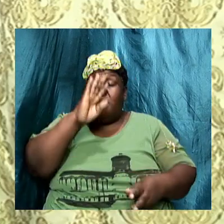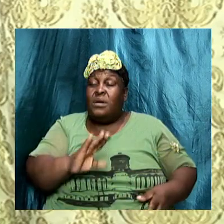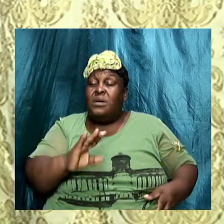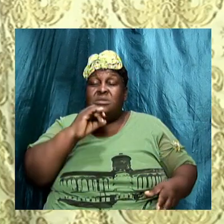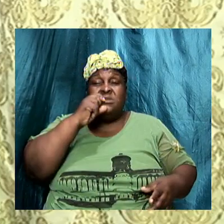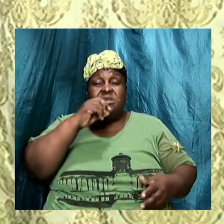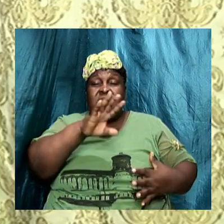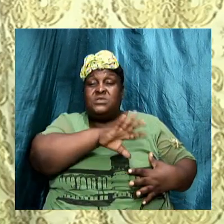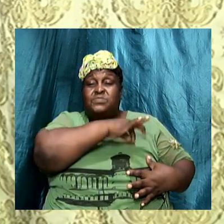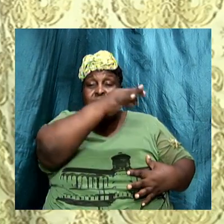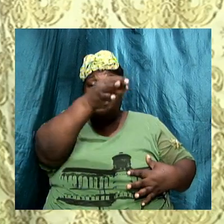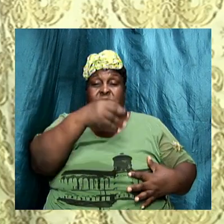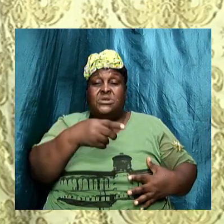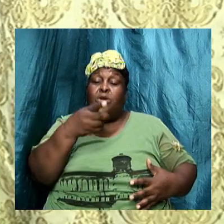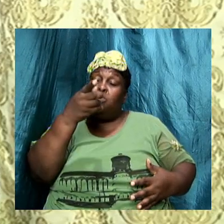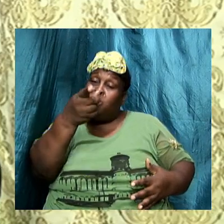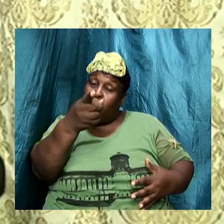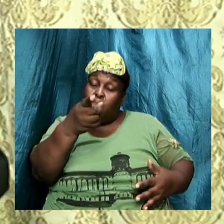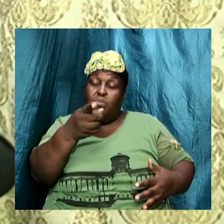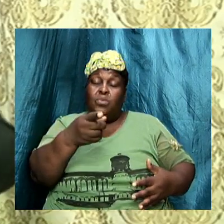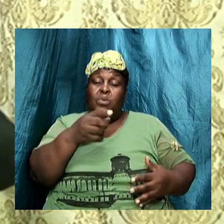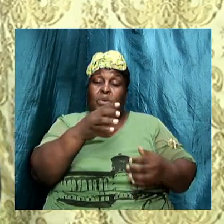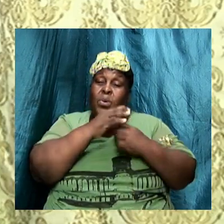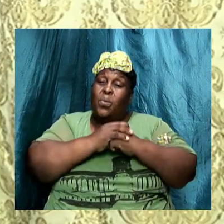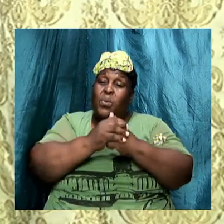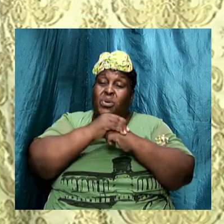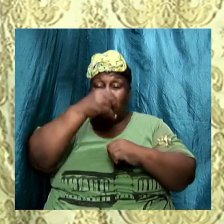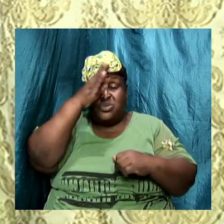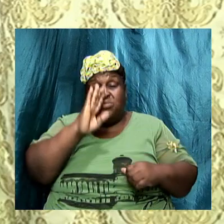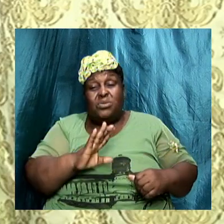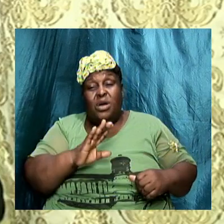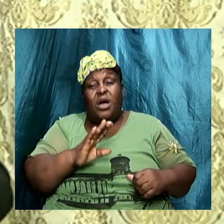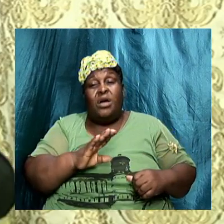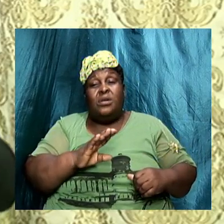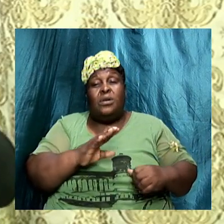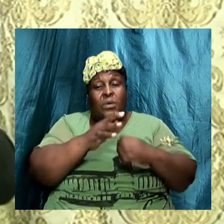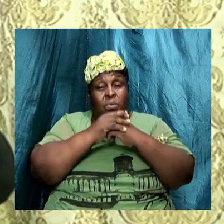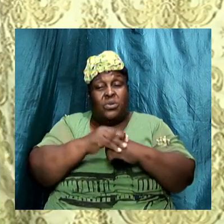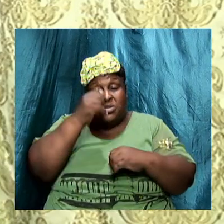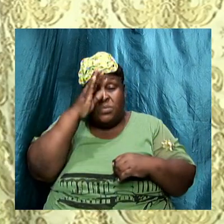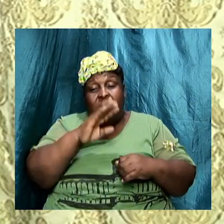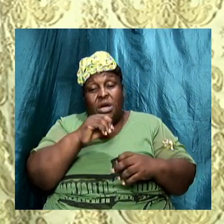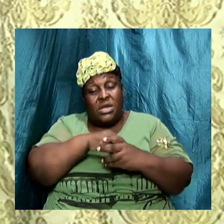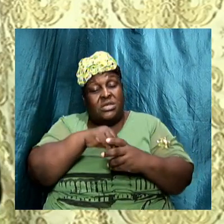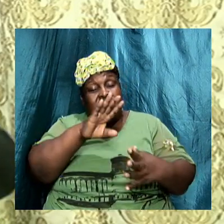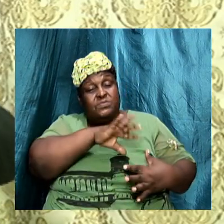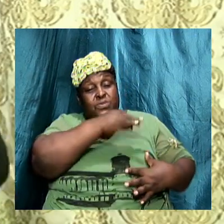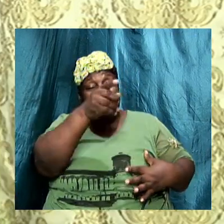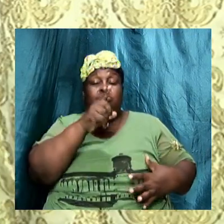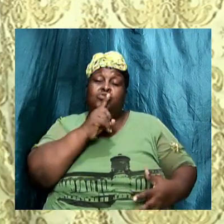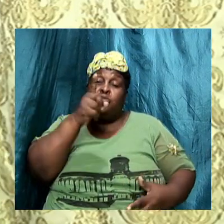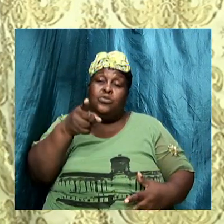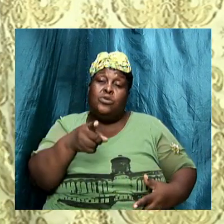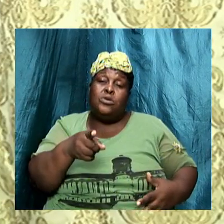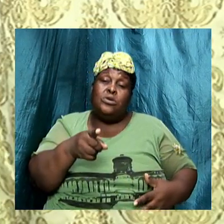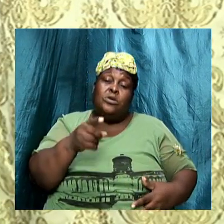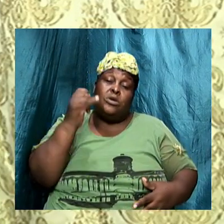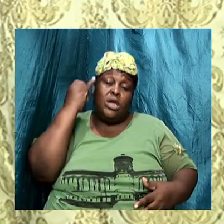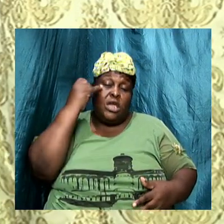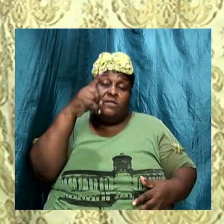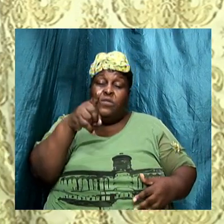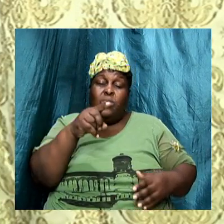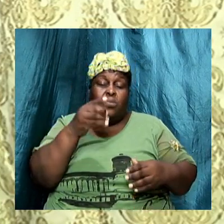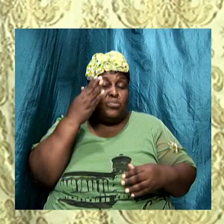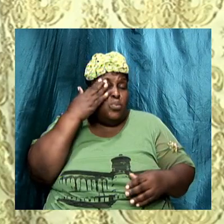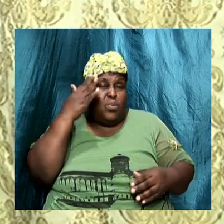in spirit and in truth if you dismiss the spiritual world you will eventually dismiss that there is